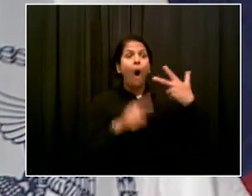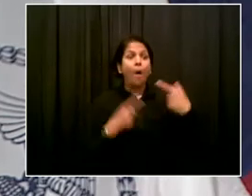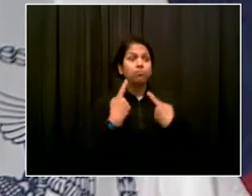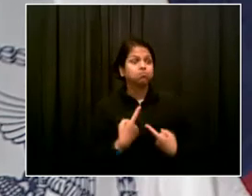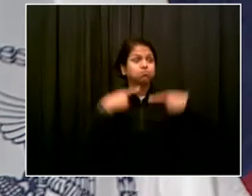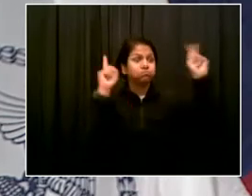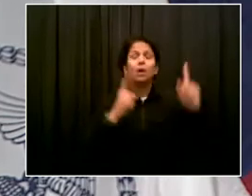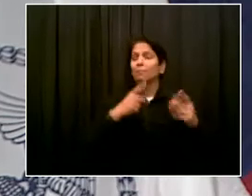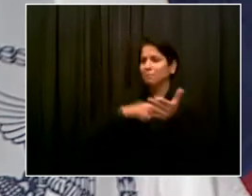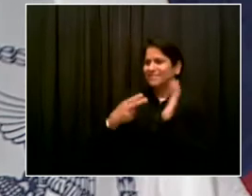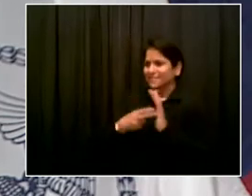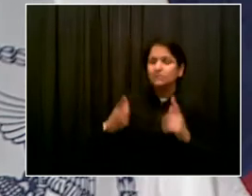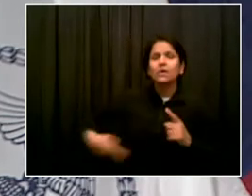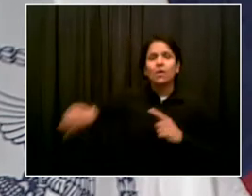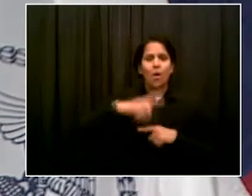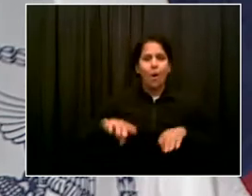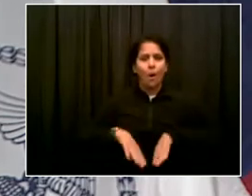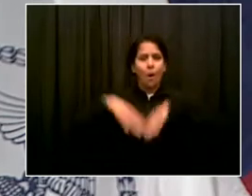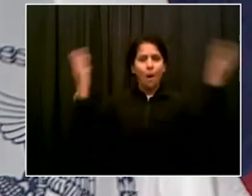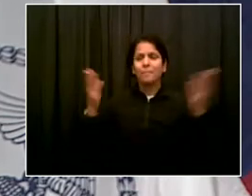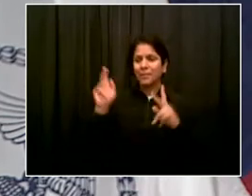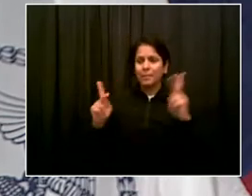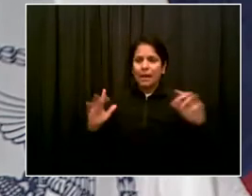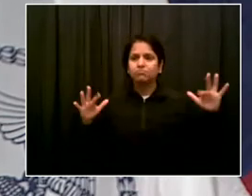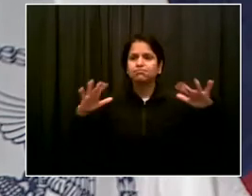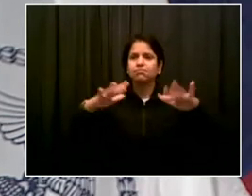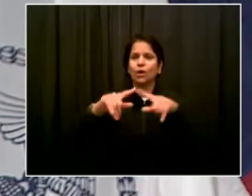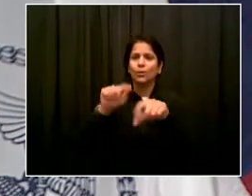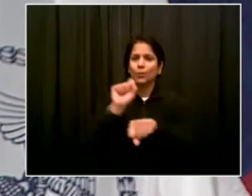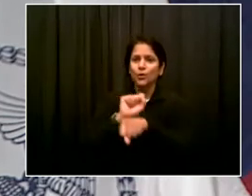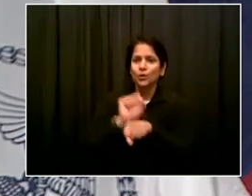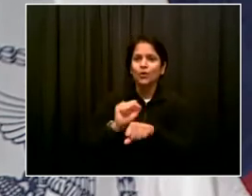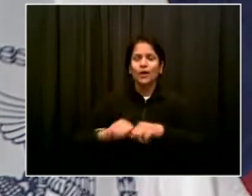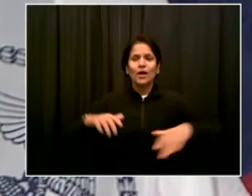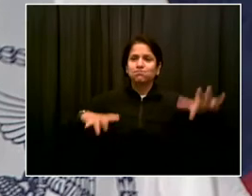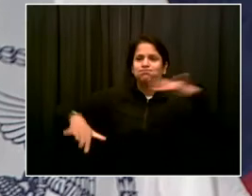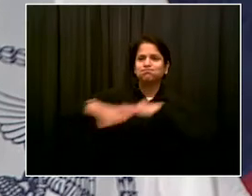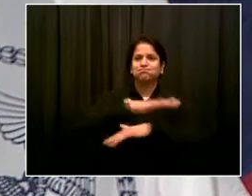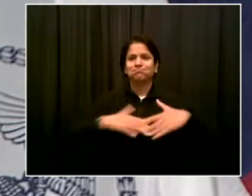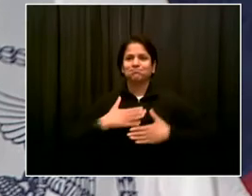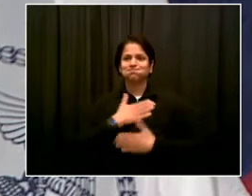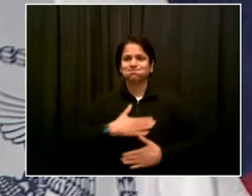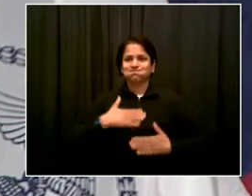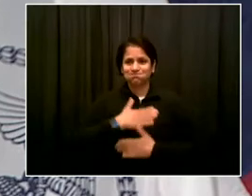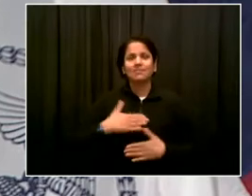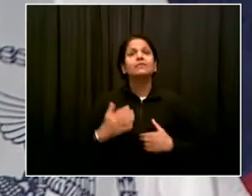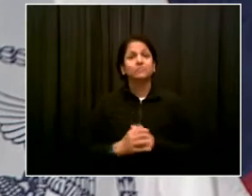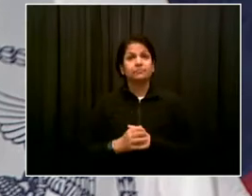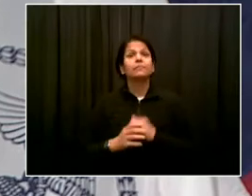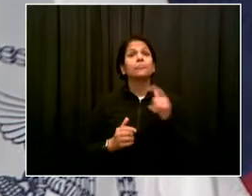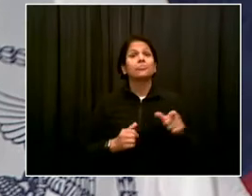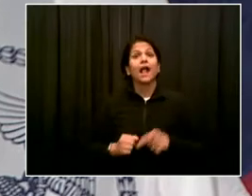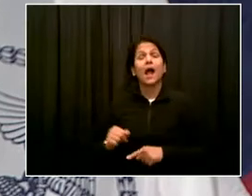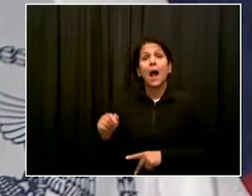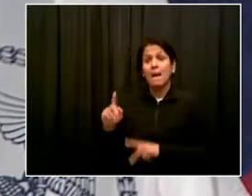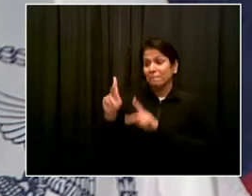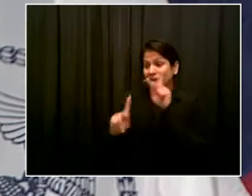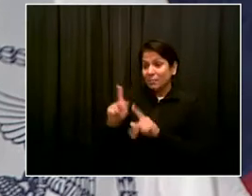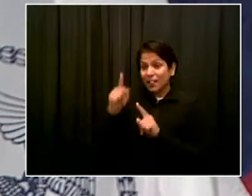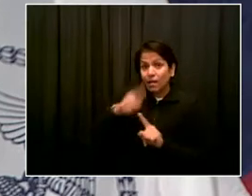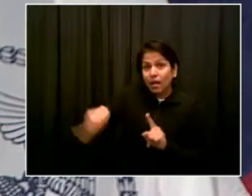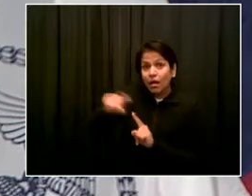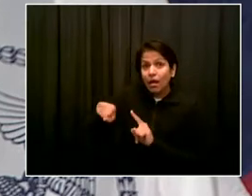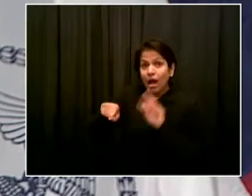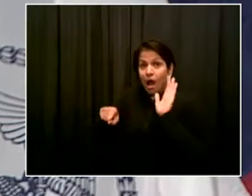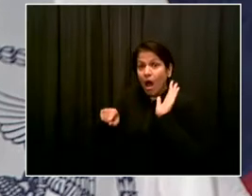vaccinated are still people who would be willing to get vaccinated. But we need to make it easy. We need to make it convenient. We need to make it fun.